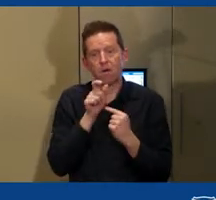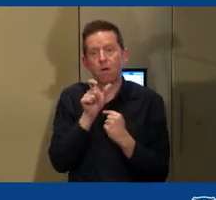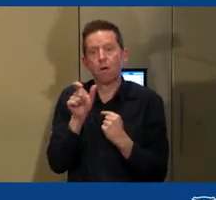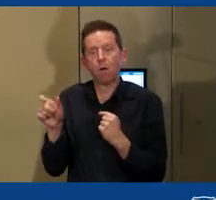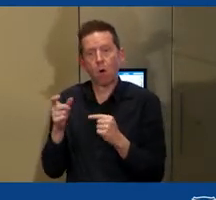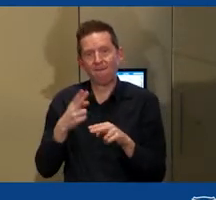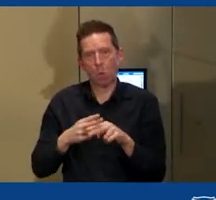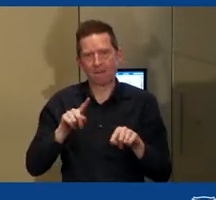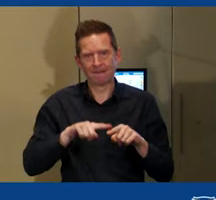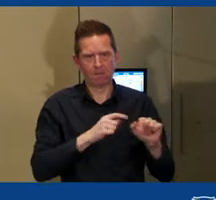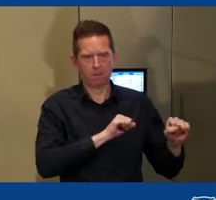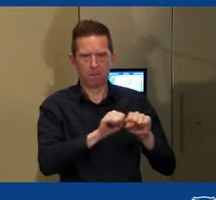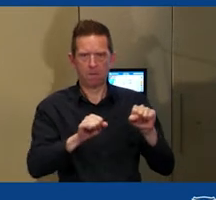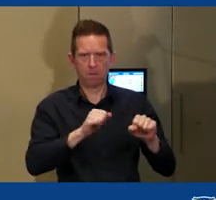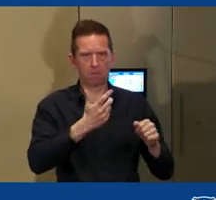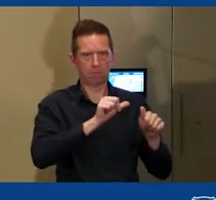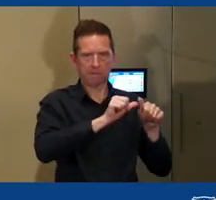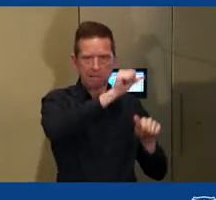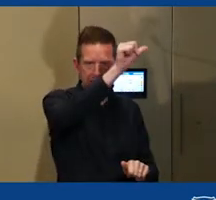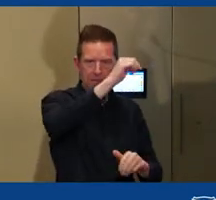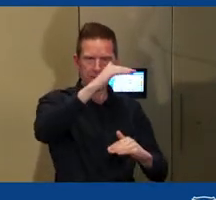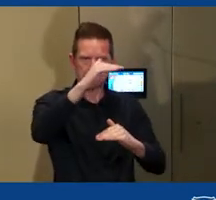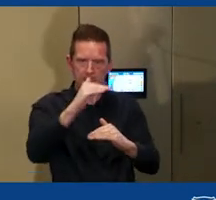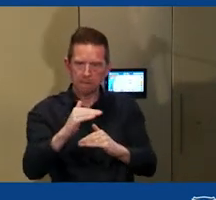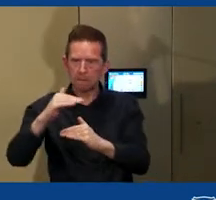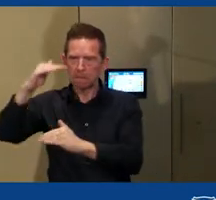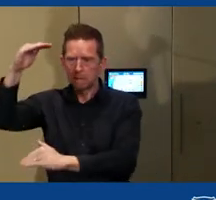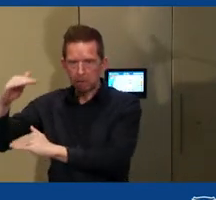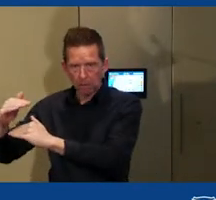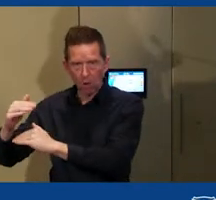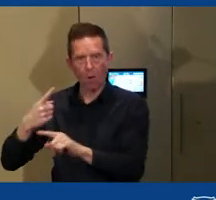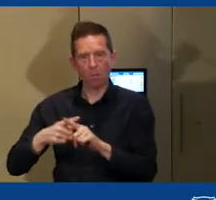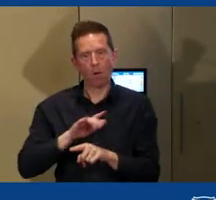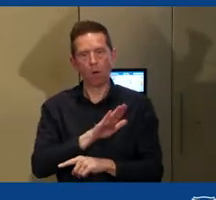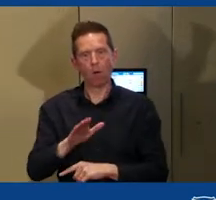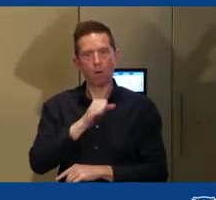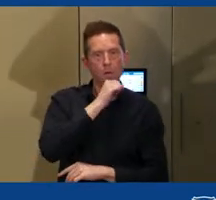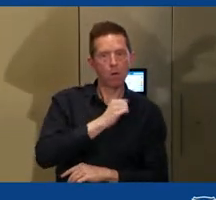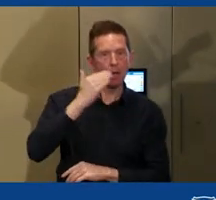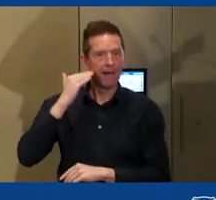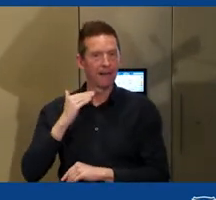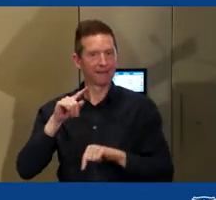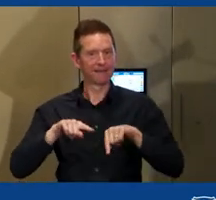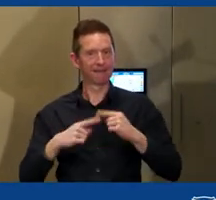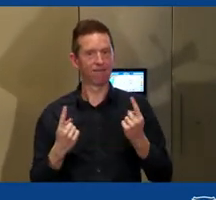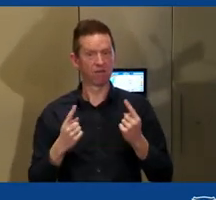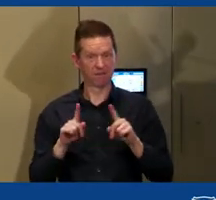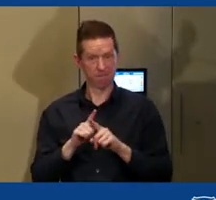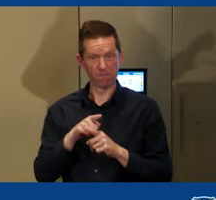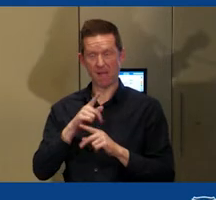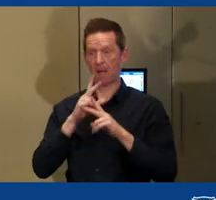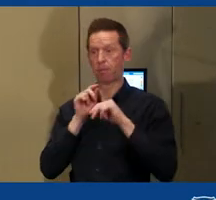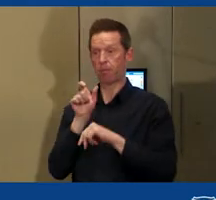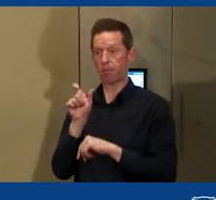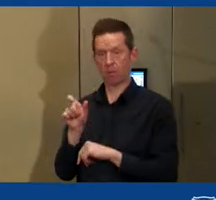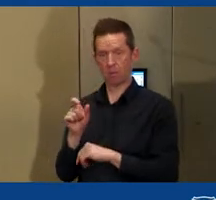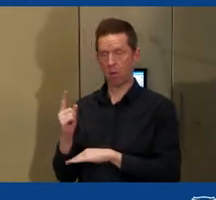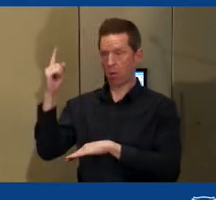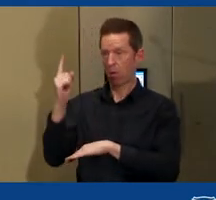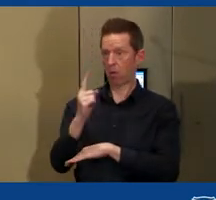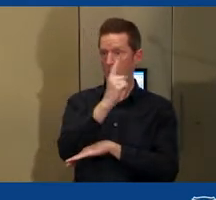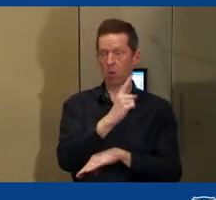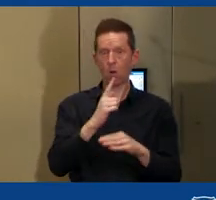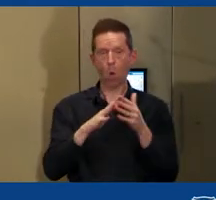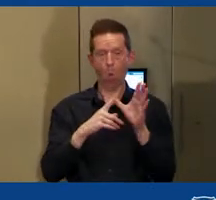wallabies and wallaroos, but also even different genders. So, the hopping of a male antilopine wallaby,